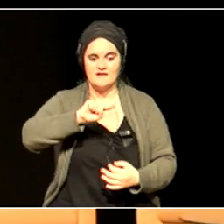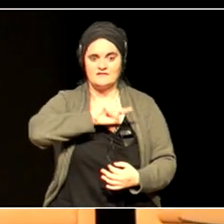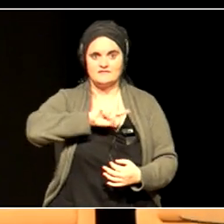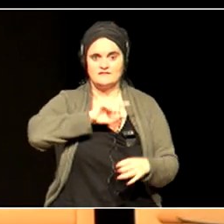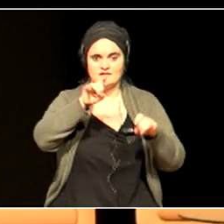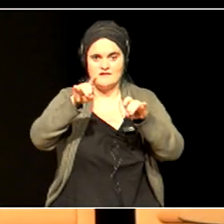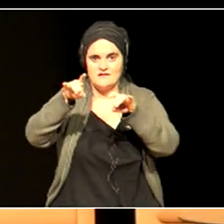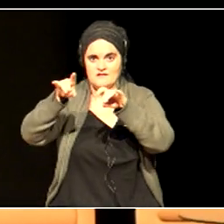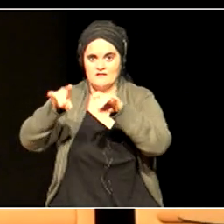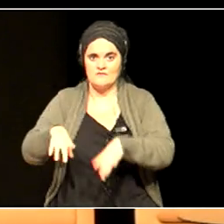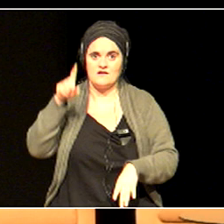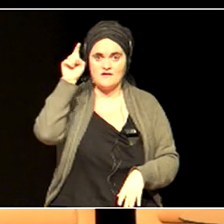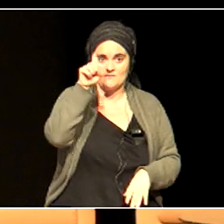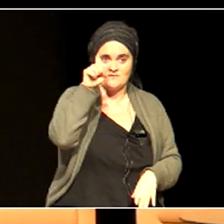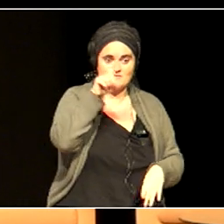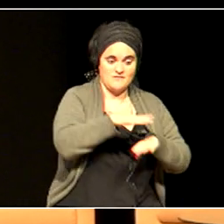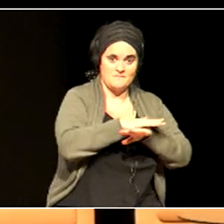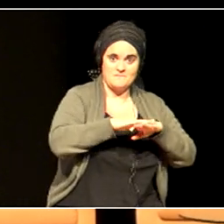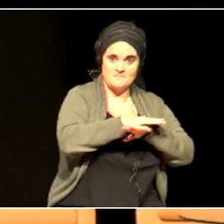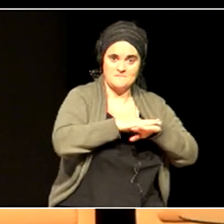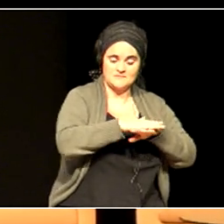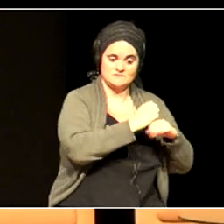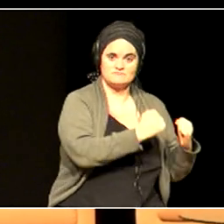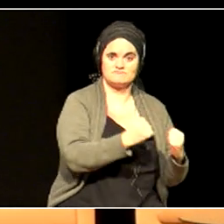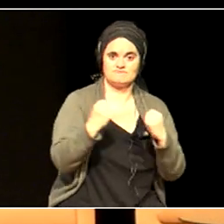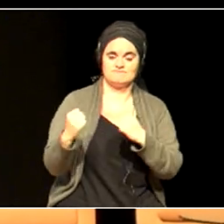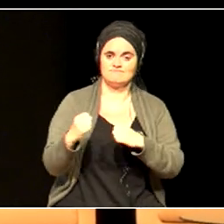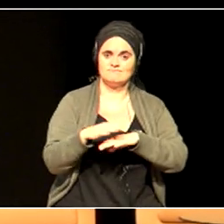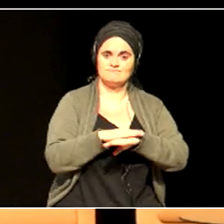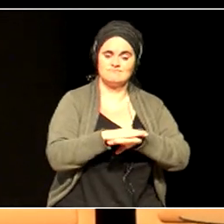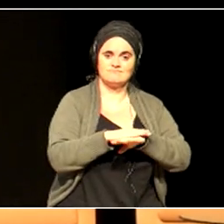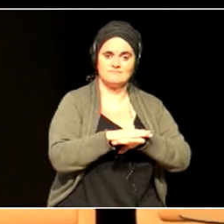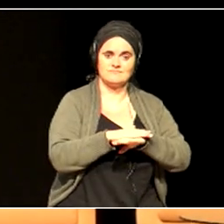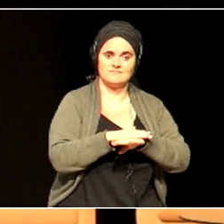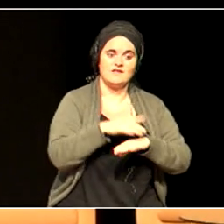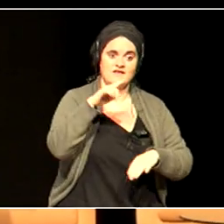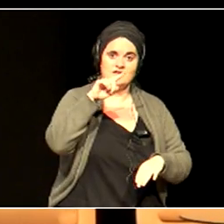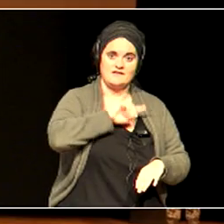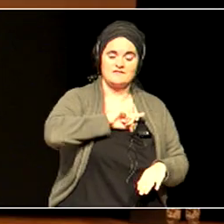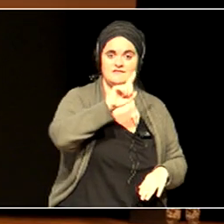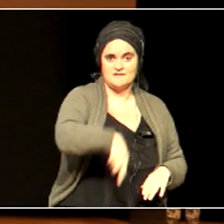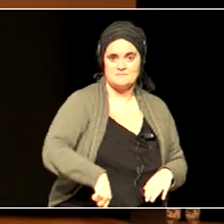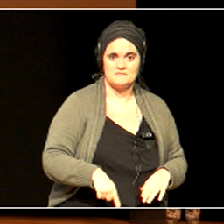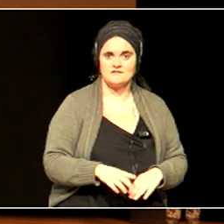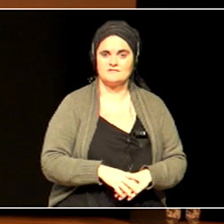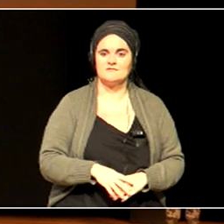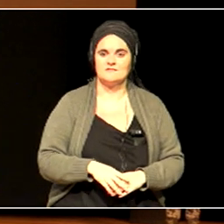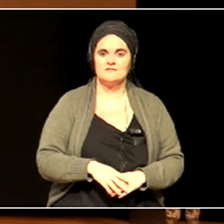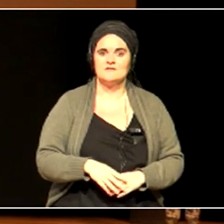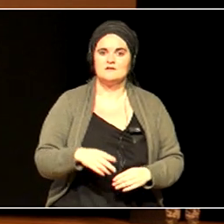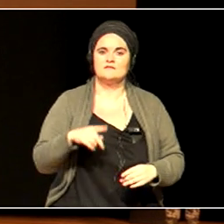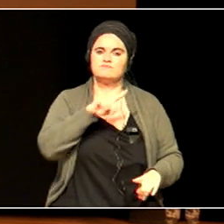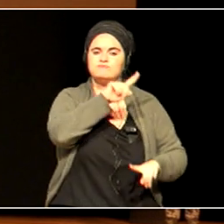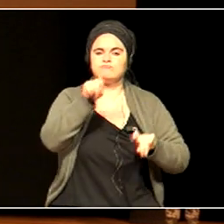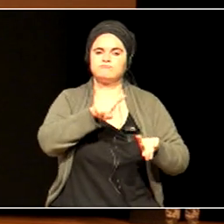has to be ethics. It has to answer big ethical questions. So economics has to answer